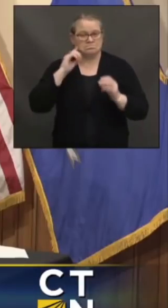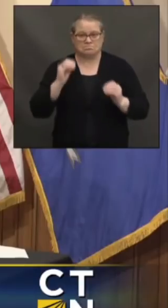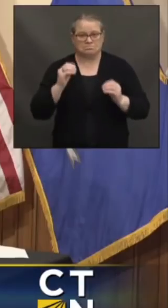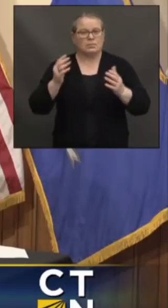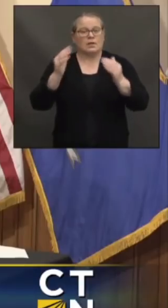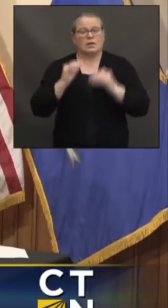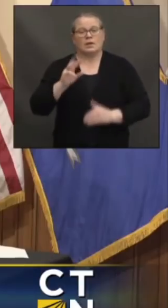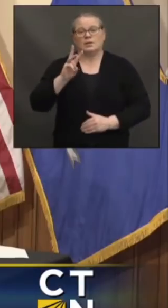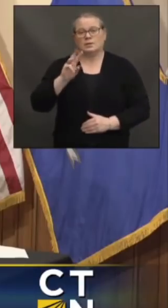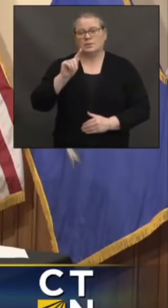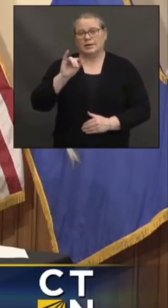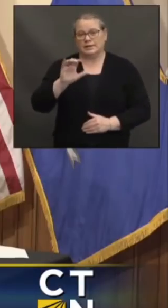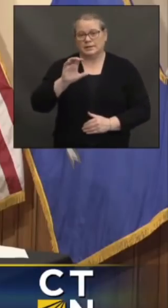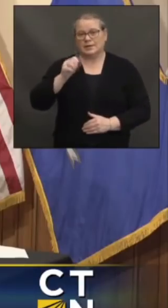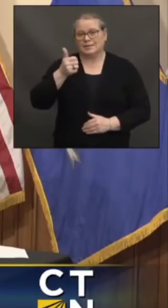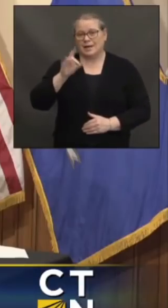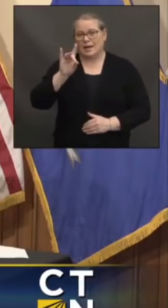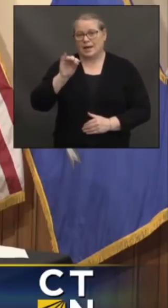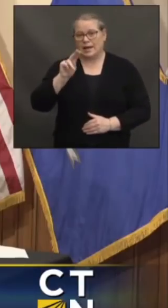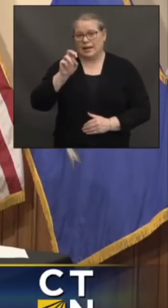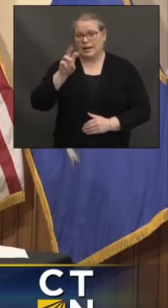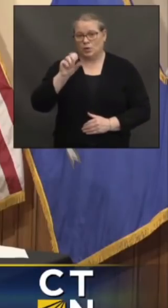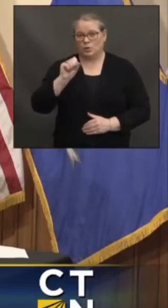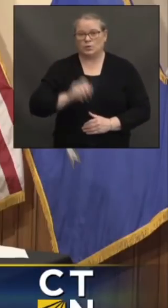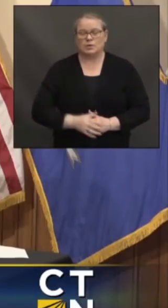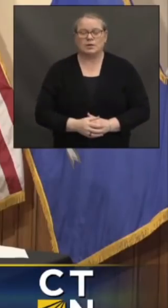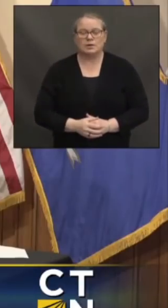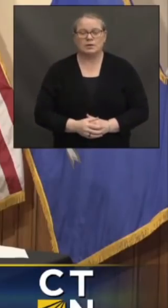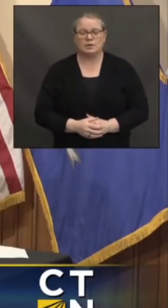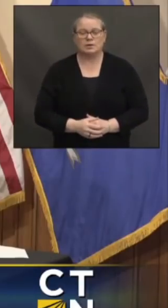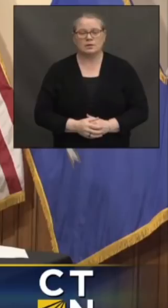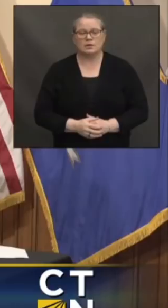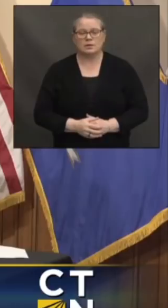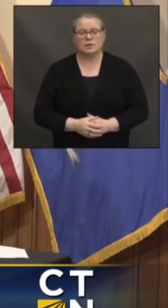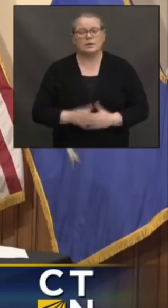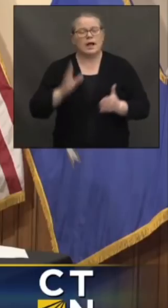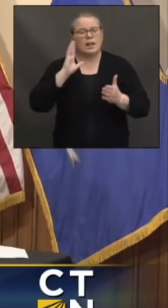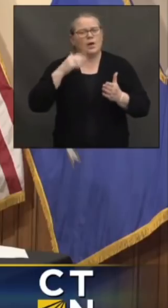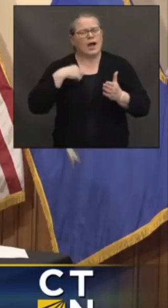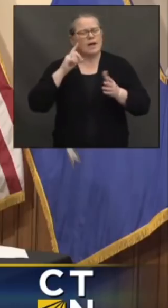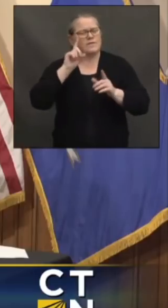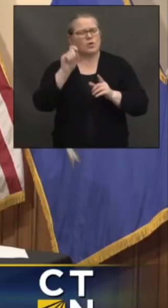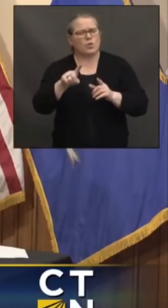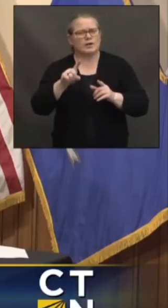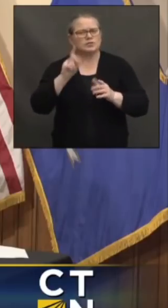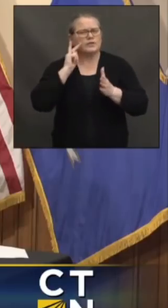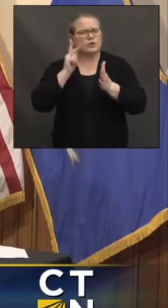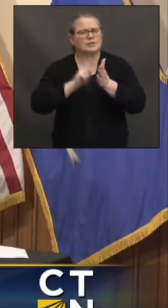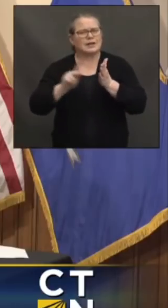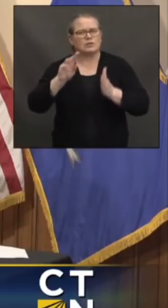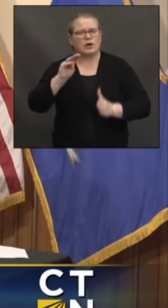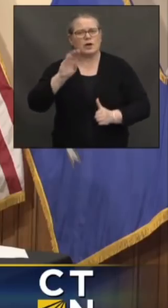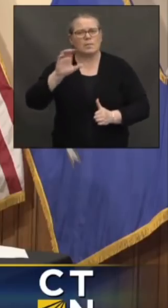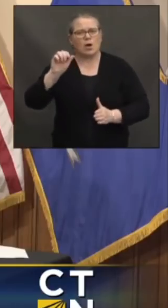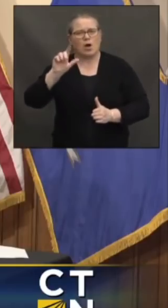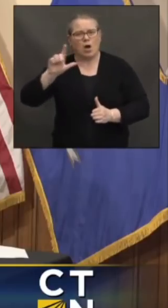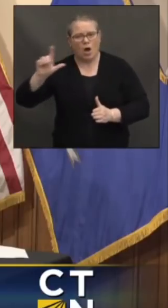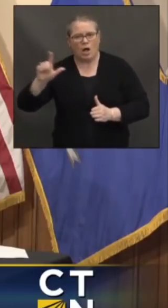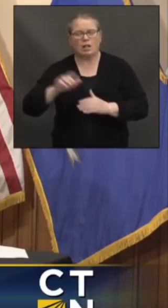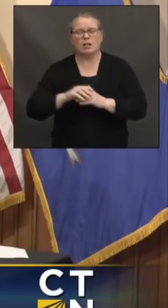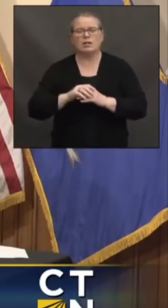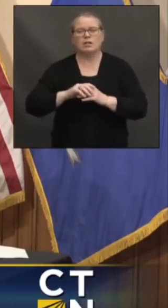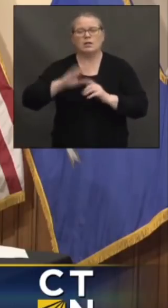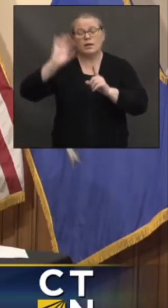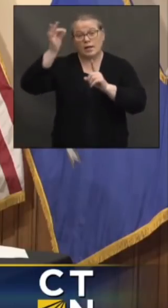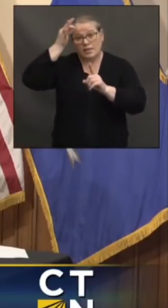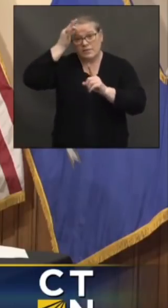WTIC, 1080 News. Hi. For Secretary McCaw, where does the federal rescue plan put the state budget for